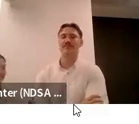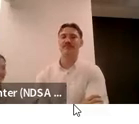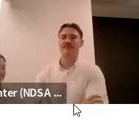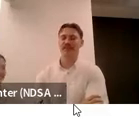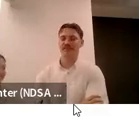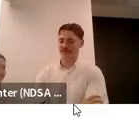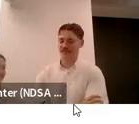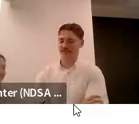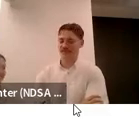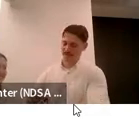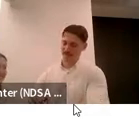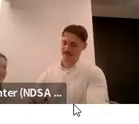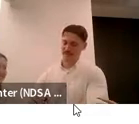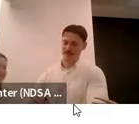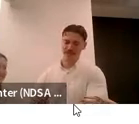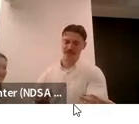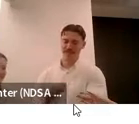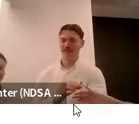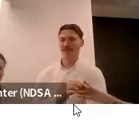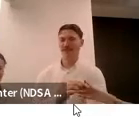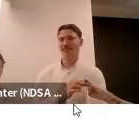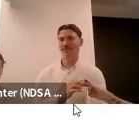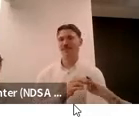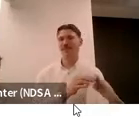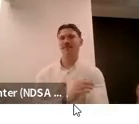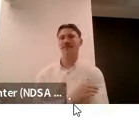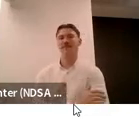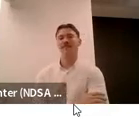no but this would be this is the sort of okay i'm gonna